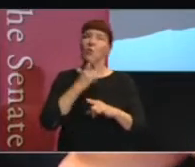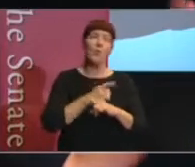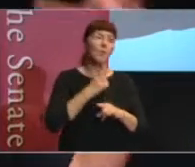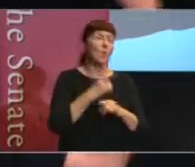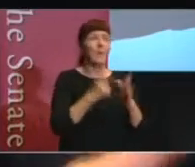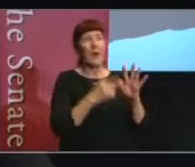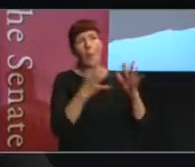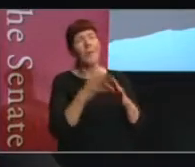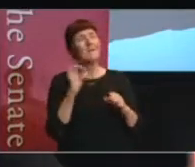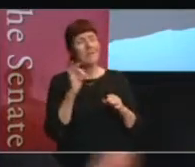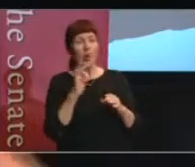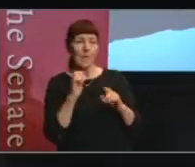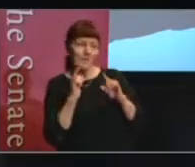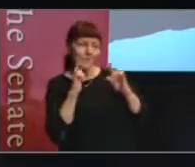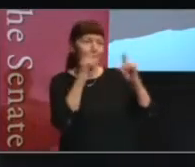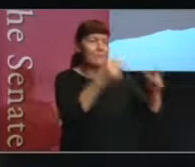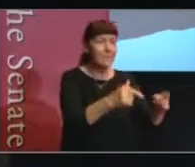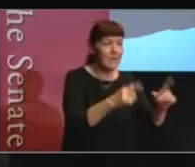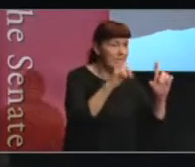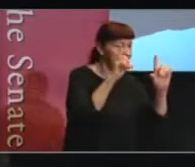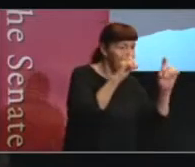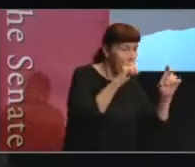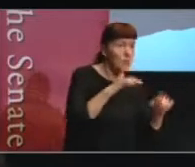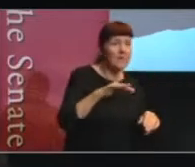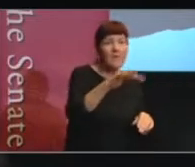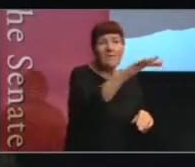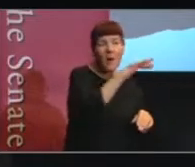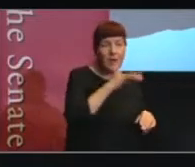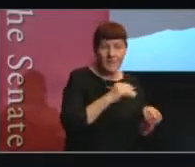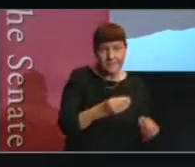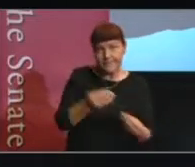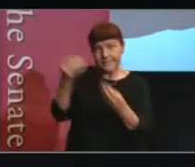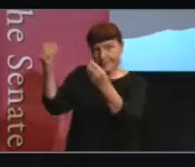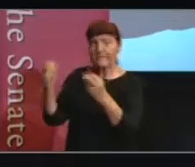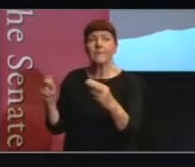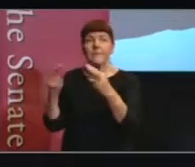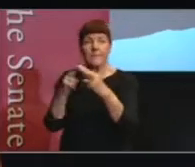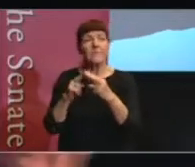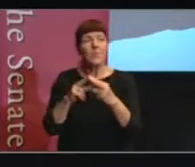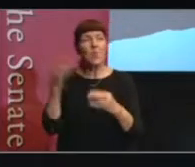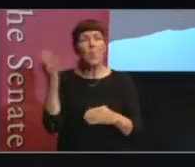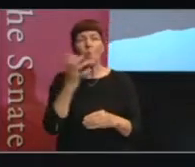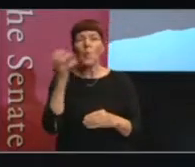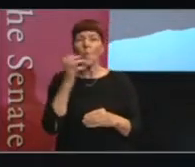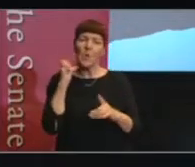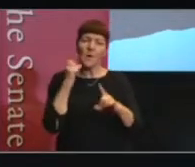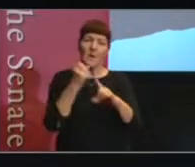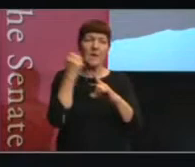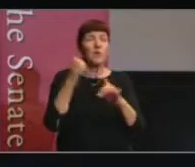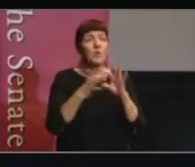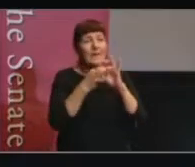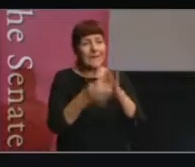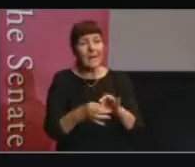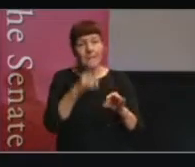doing something like taking a photo of their environment. And it's a really powerful way to connect people into the